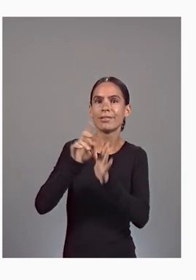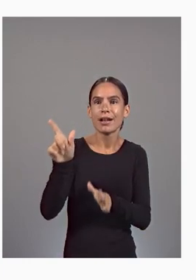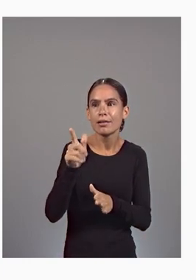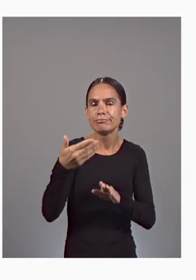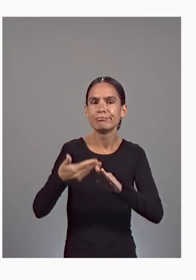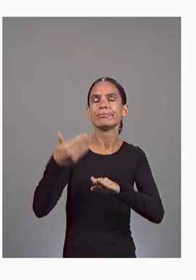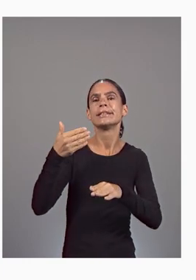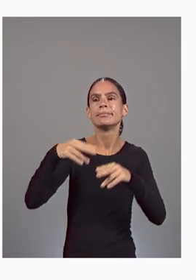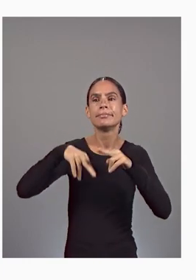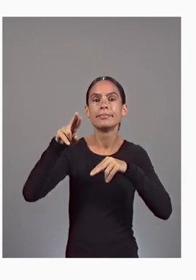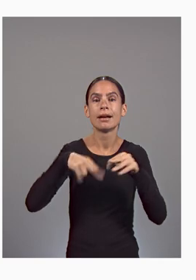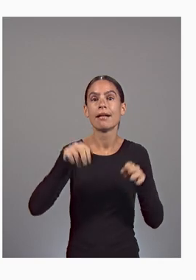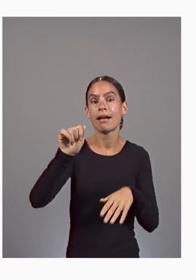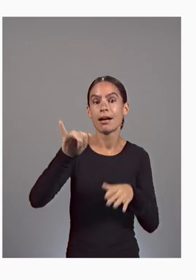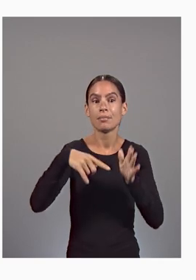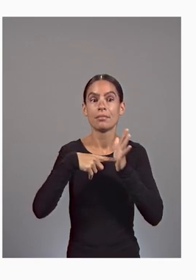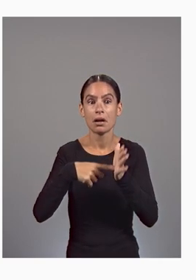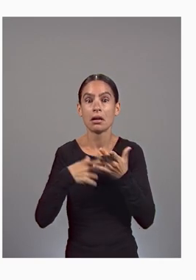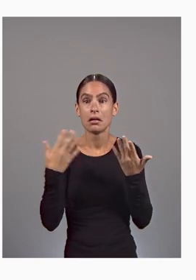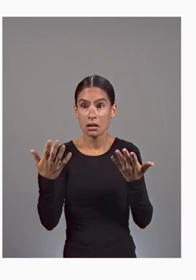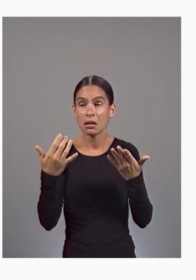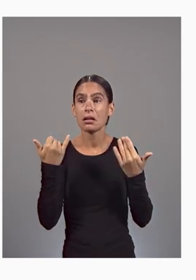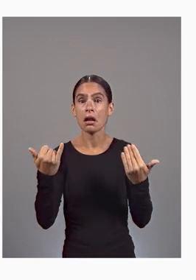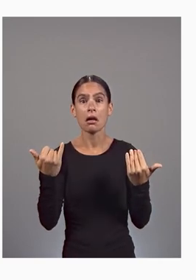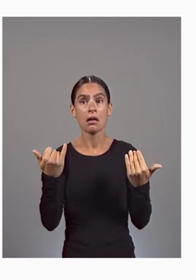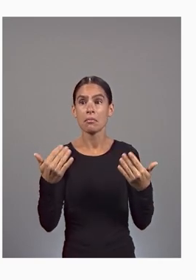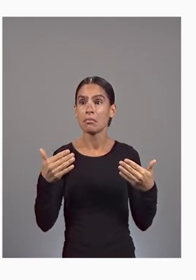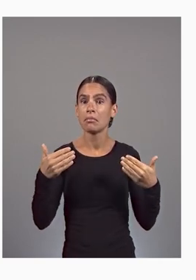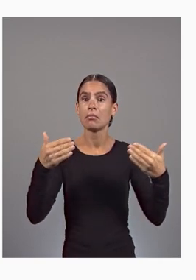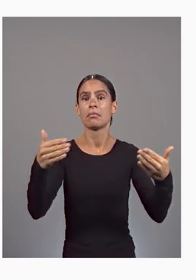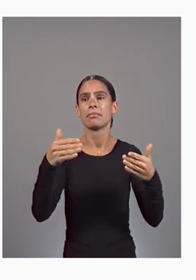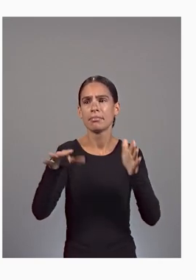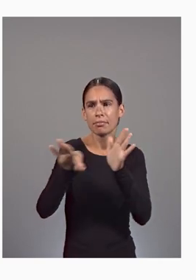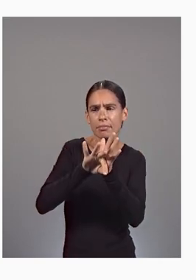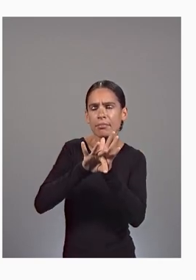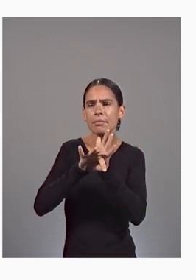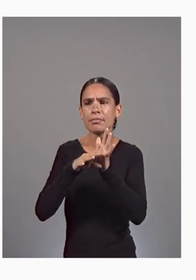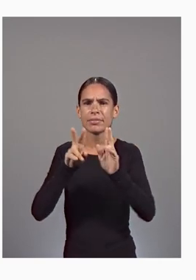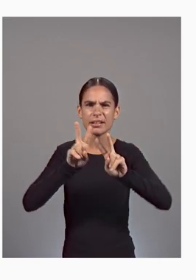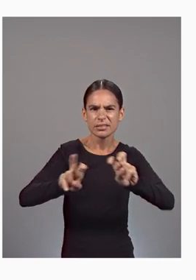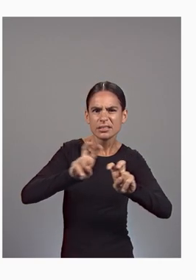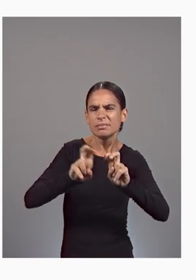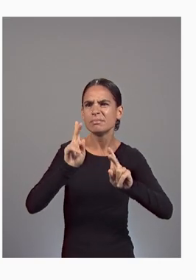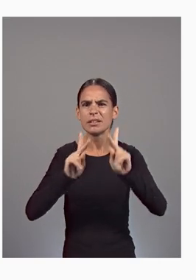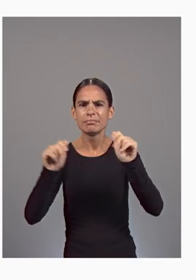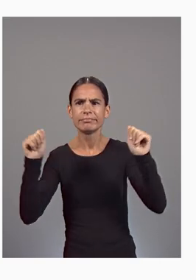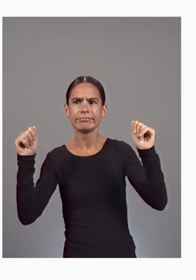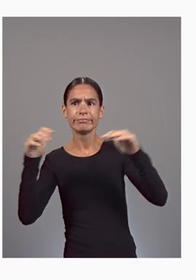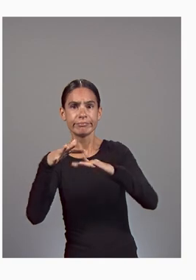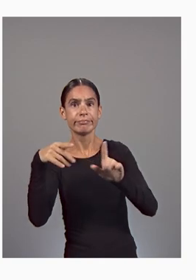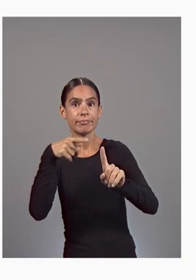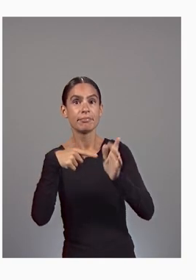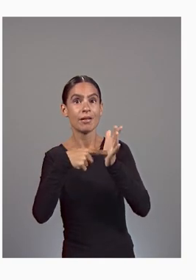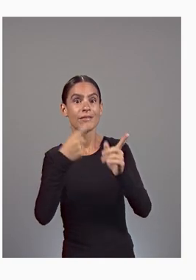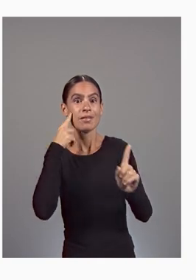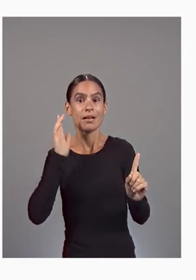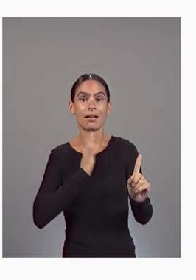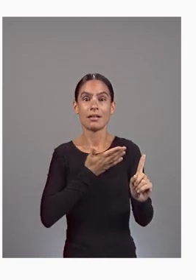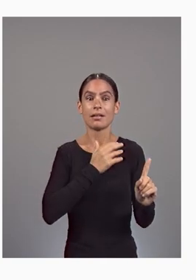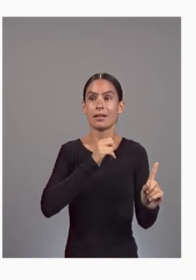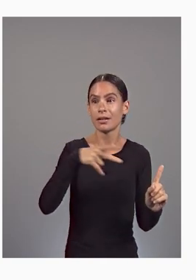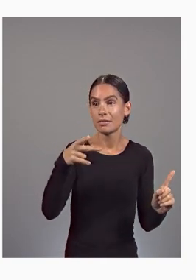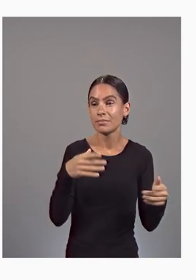ahead and select the occupancy analytics model for our application. Next, we will select BigQuery